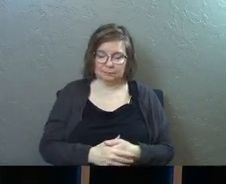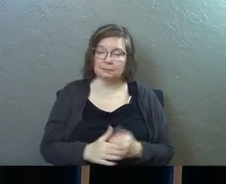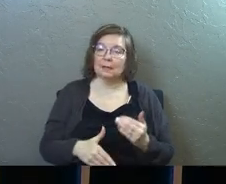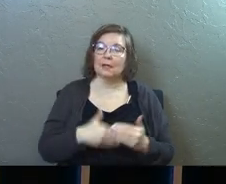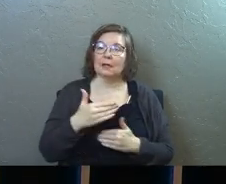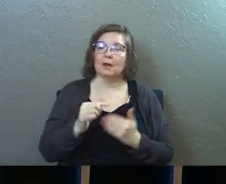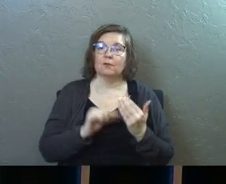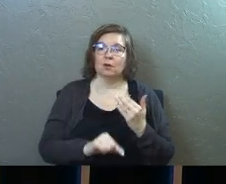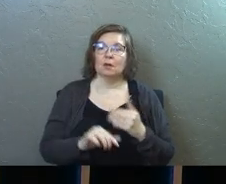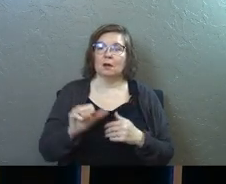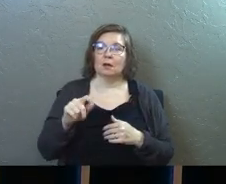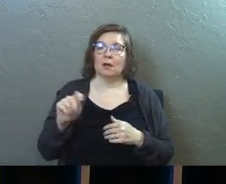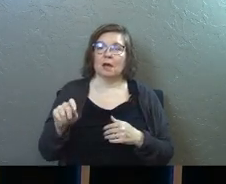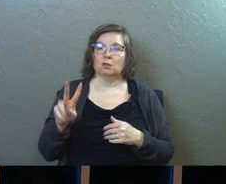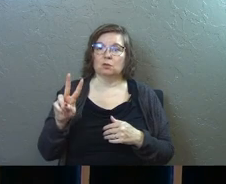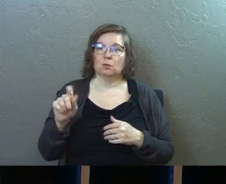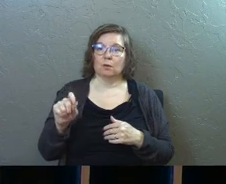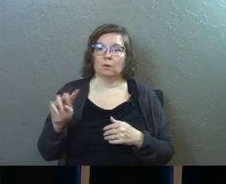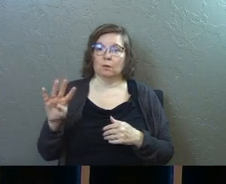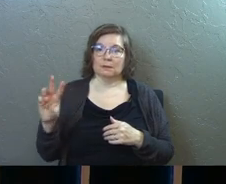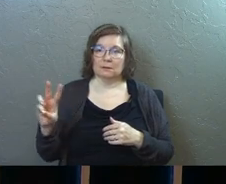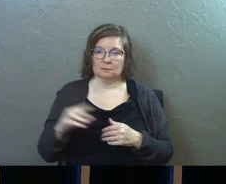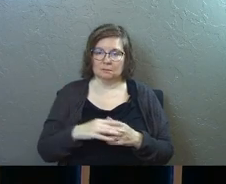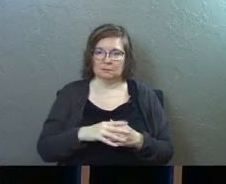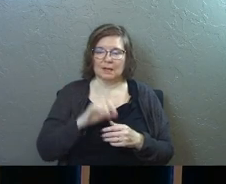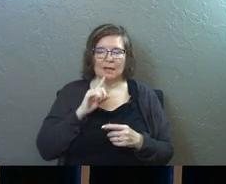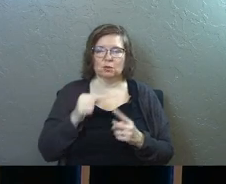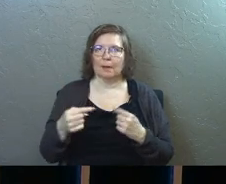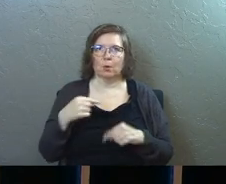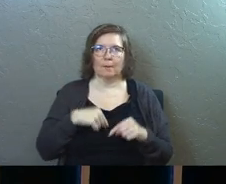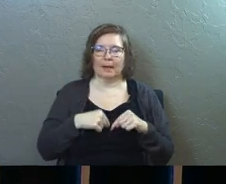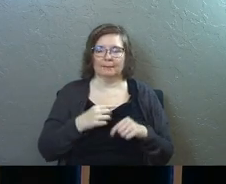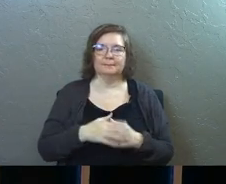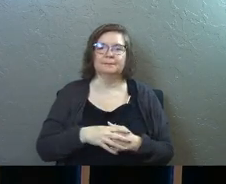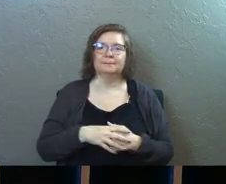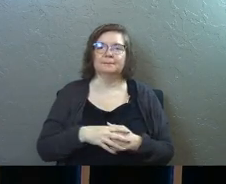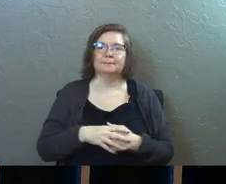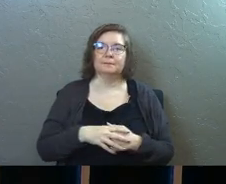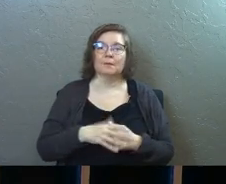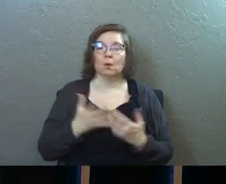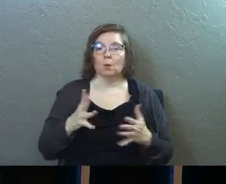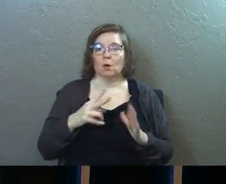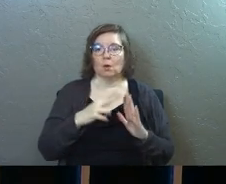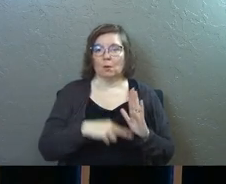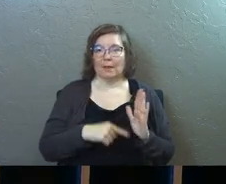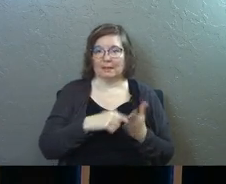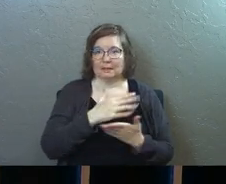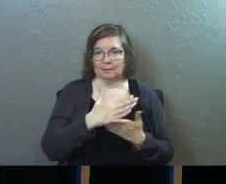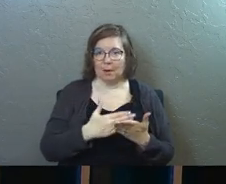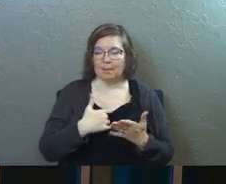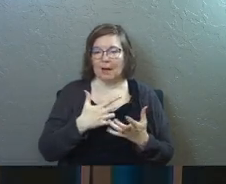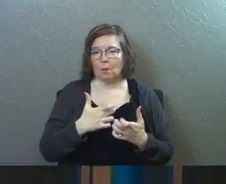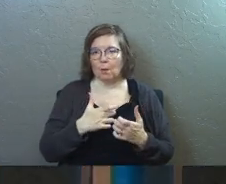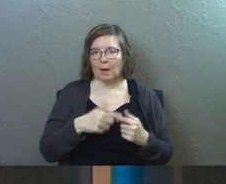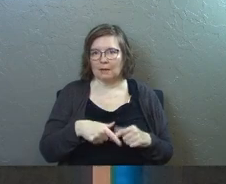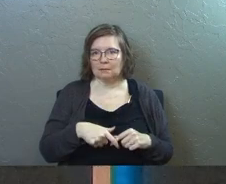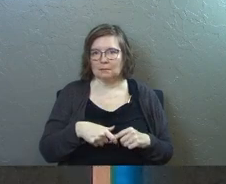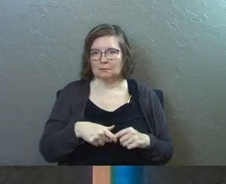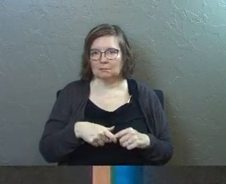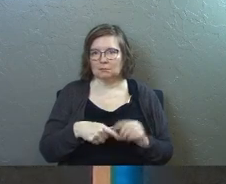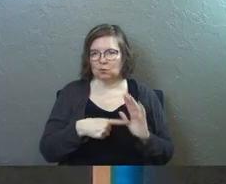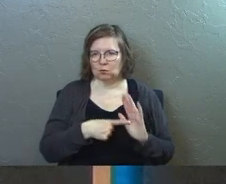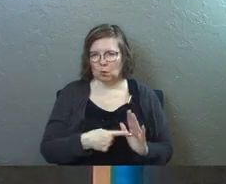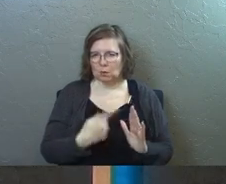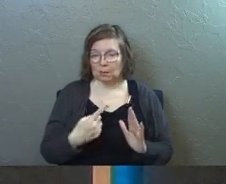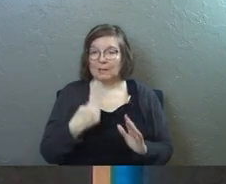Next verse, Acts 2.46. Actually, I'm going back. We already read this part, but I just want to pull something out.